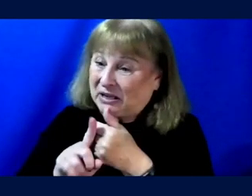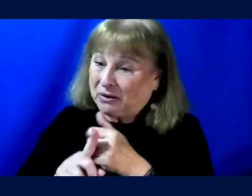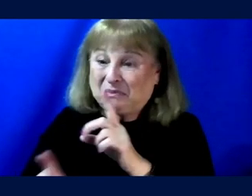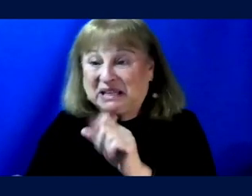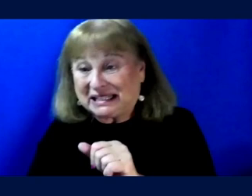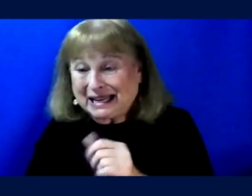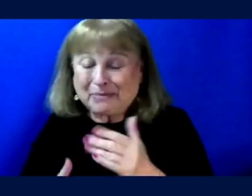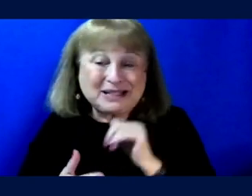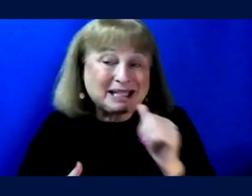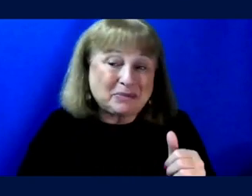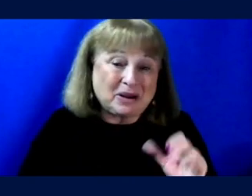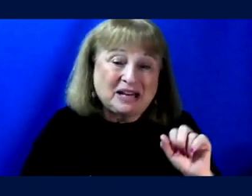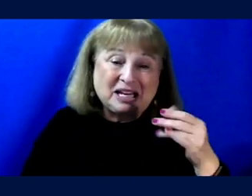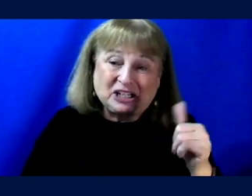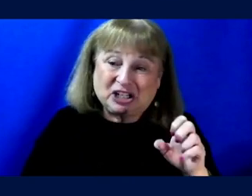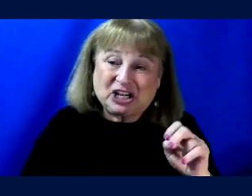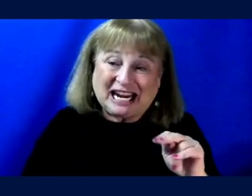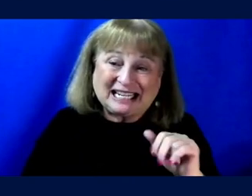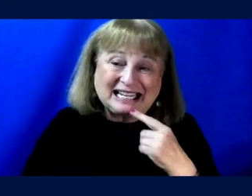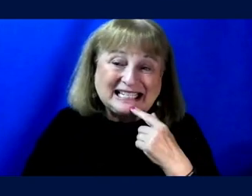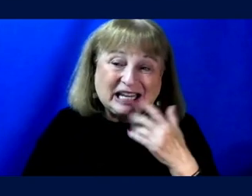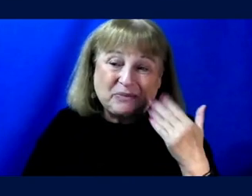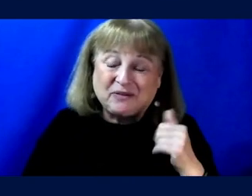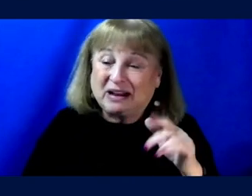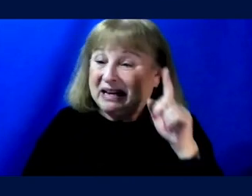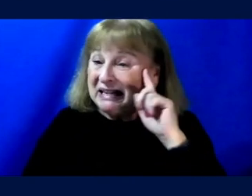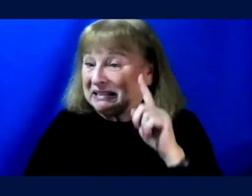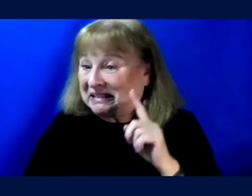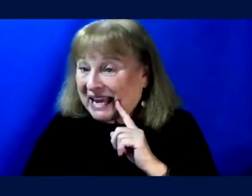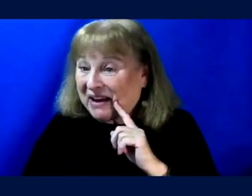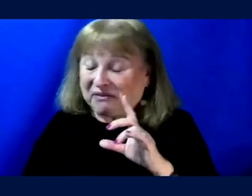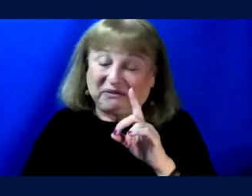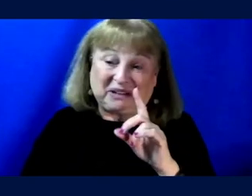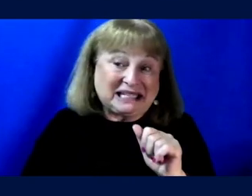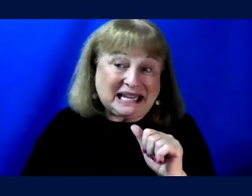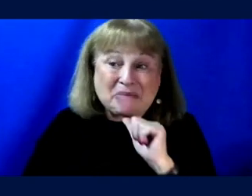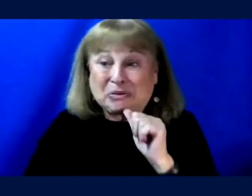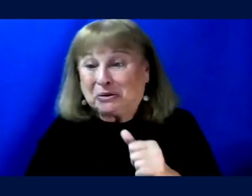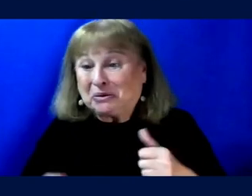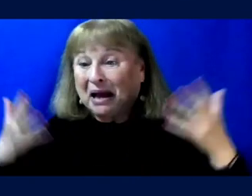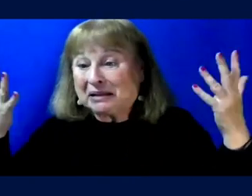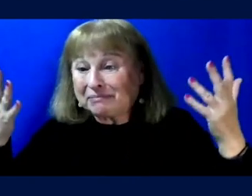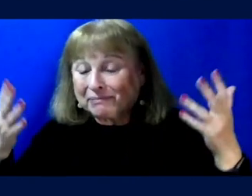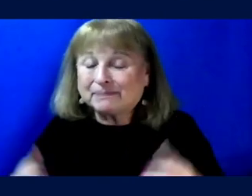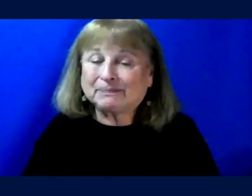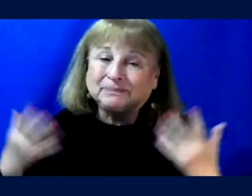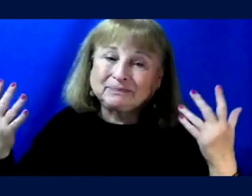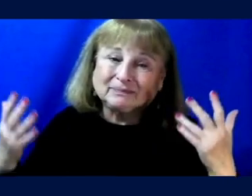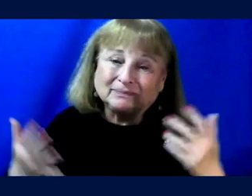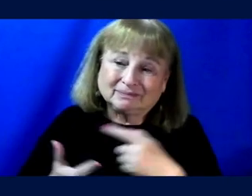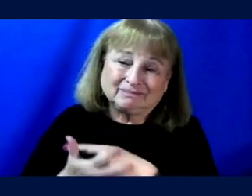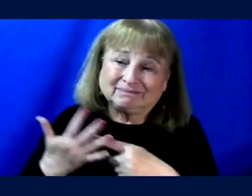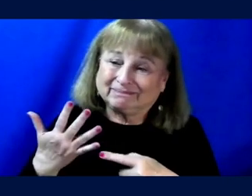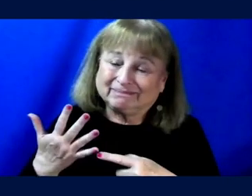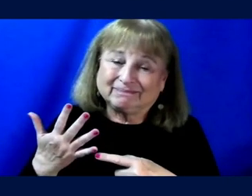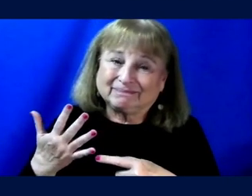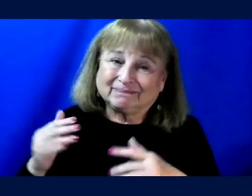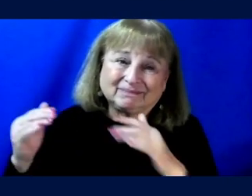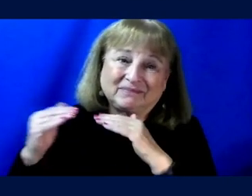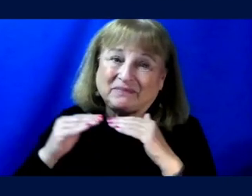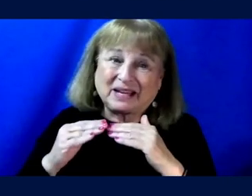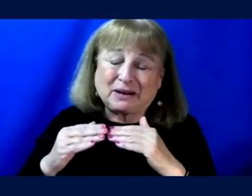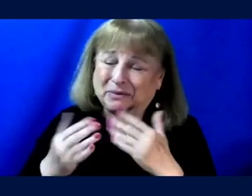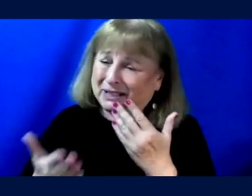some don't, as Shayna said earlier, some folks who are deaf consider themselves disabled, some don't. Um, and all of those are equally